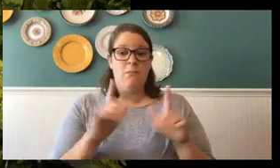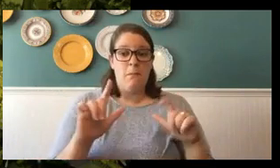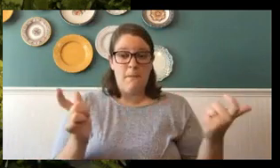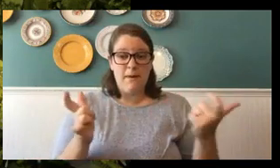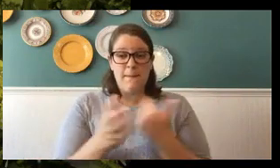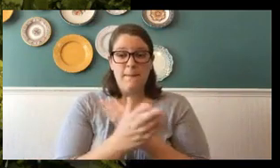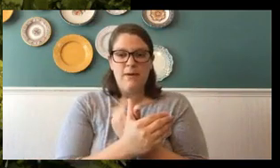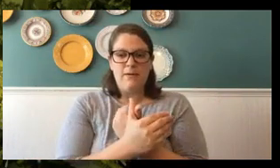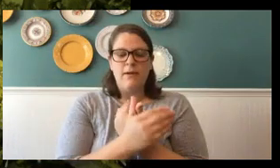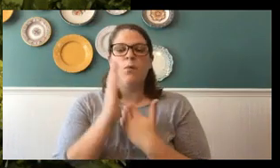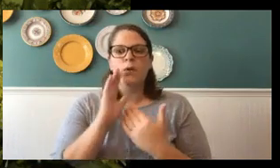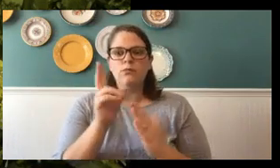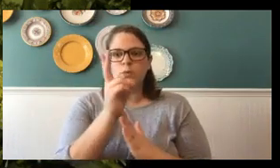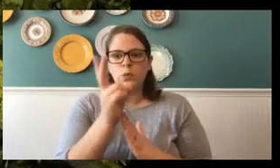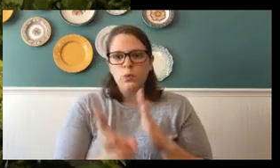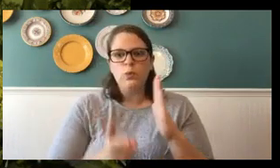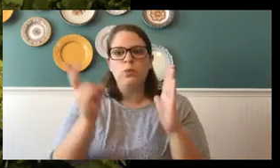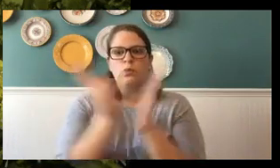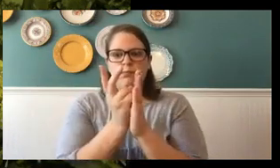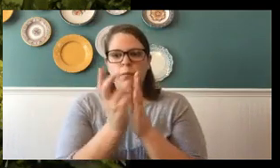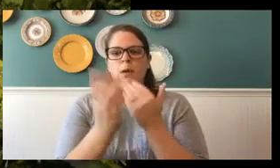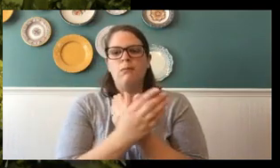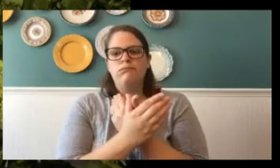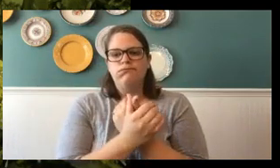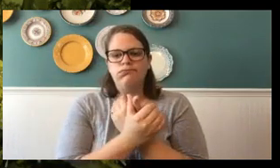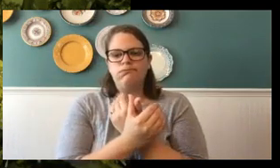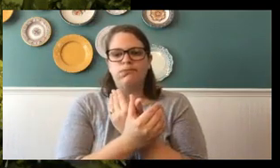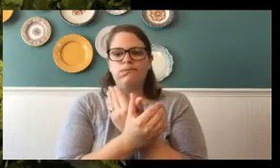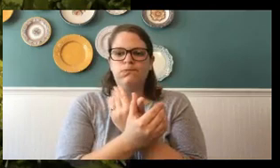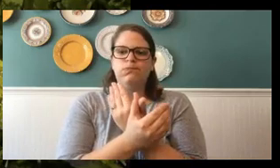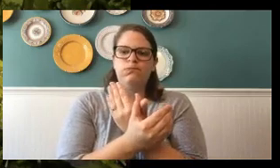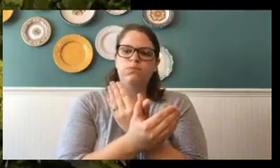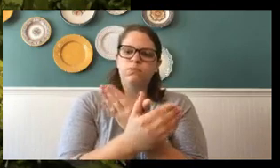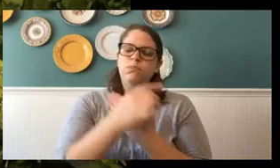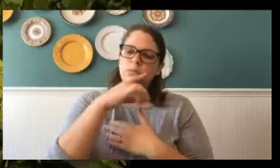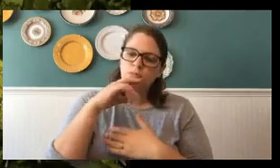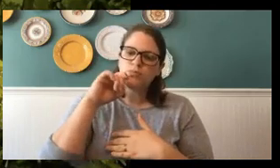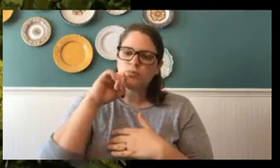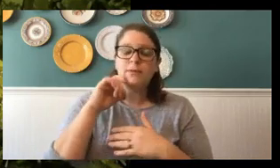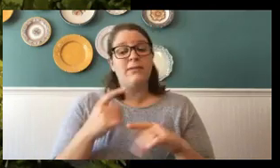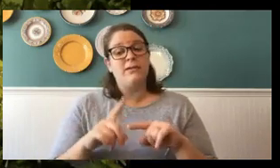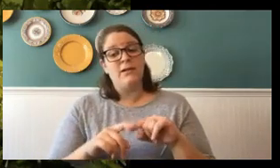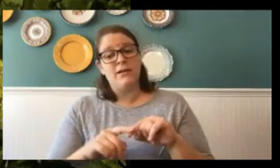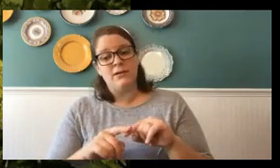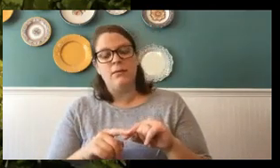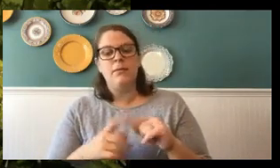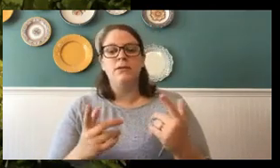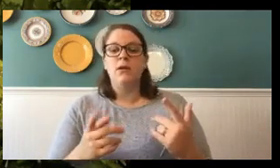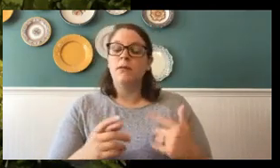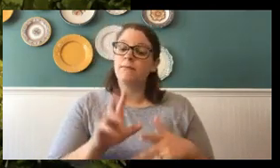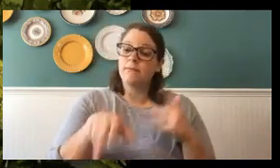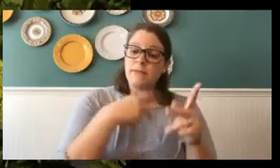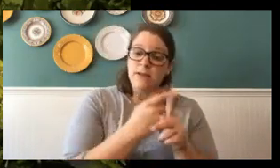for them to dry their wings. So, again, depends upon the species. And also, it depends on the temperature.